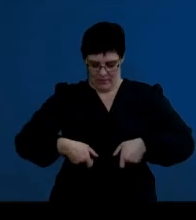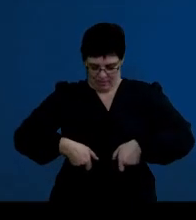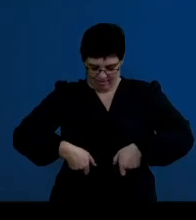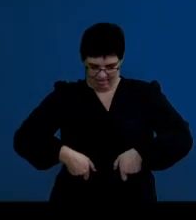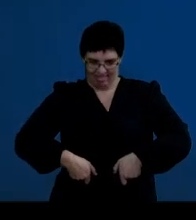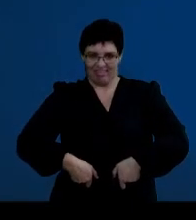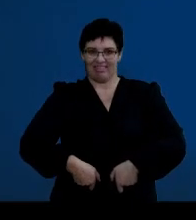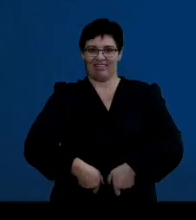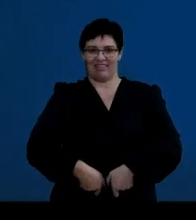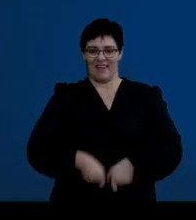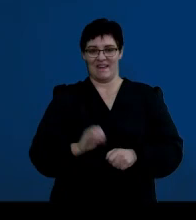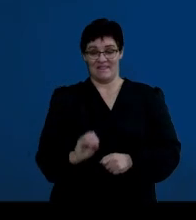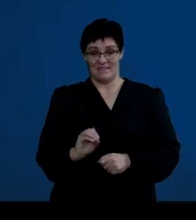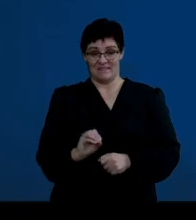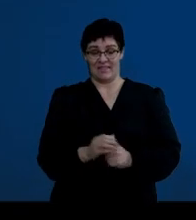endometrium.